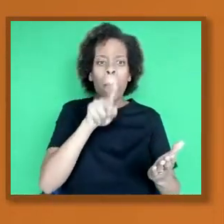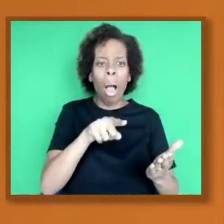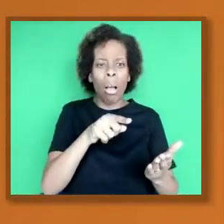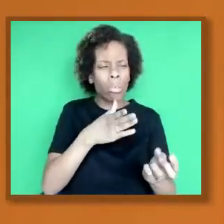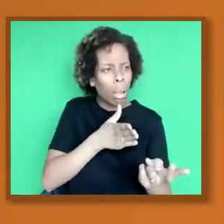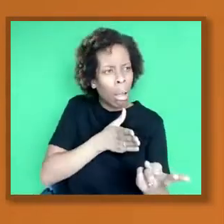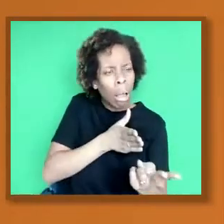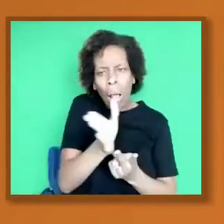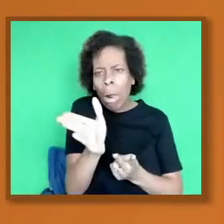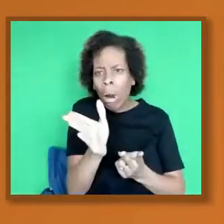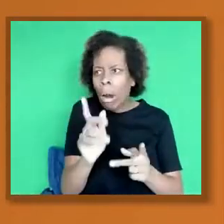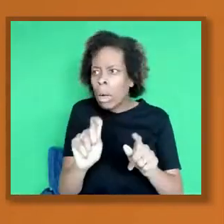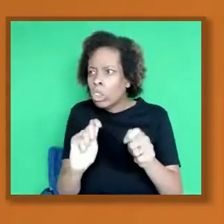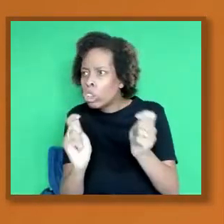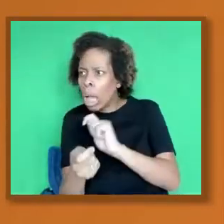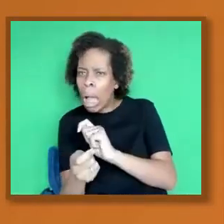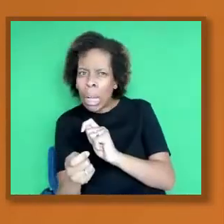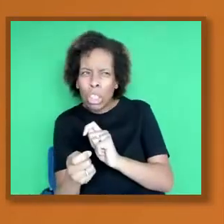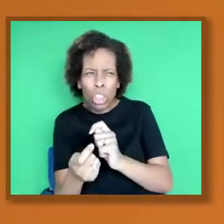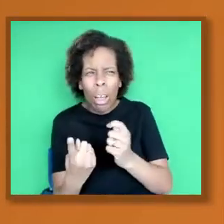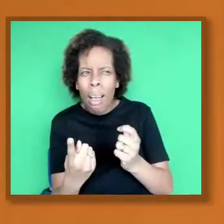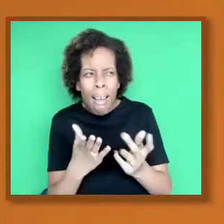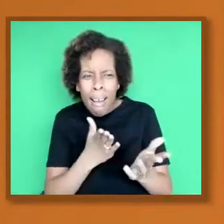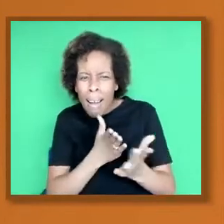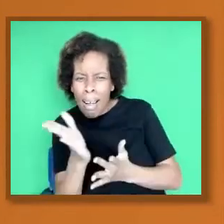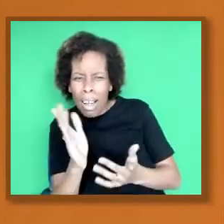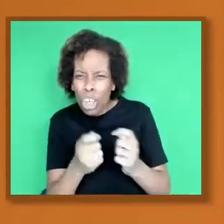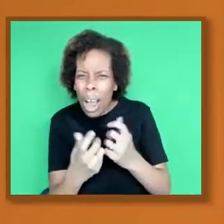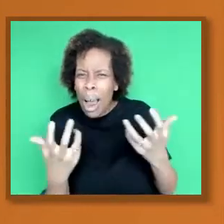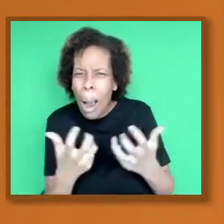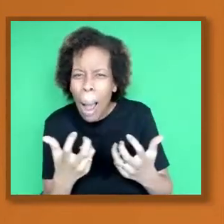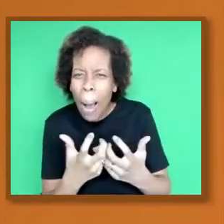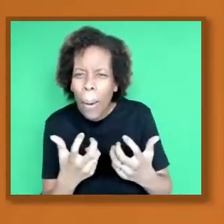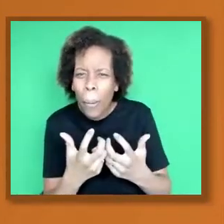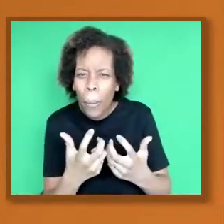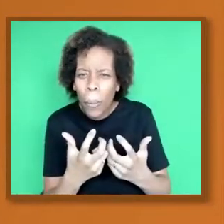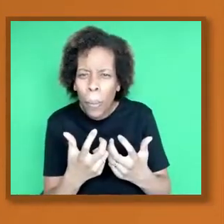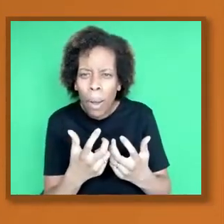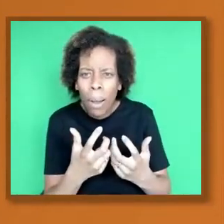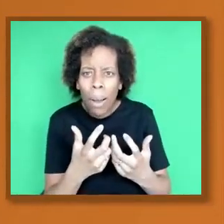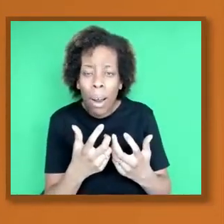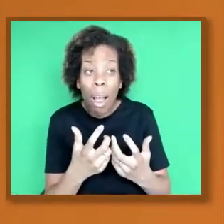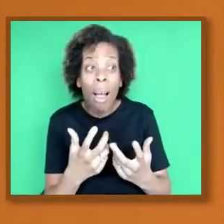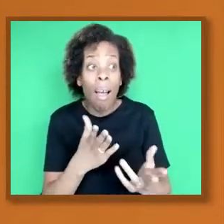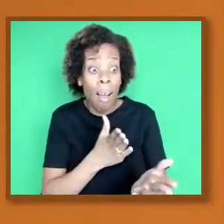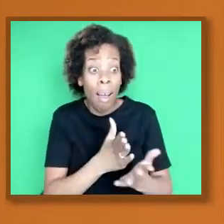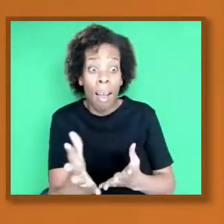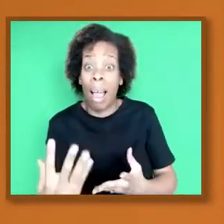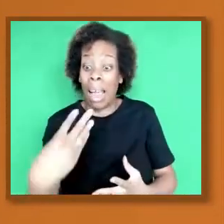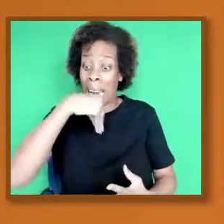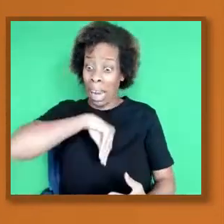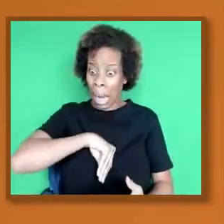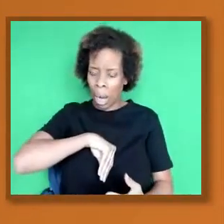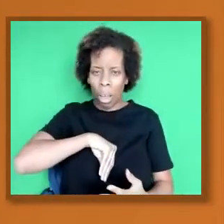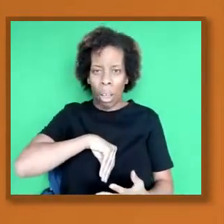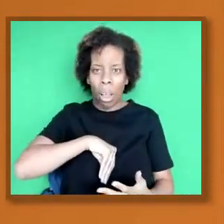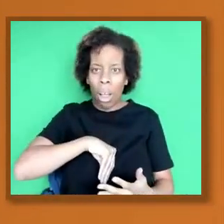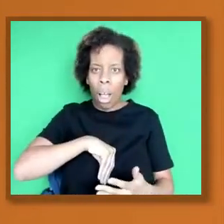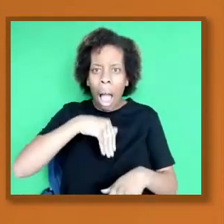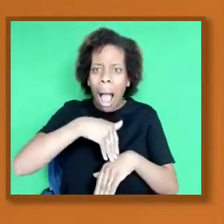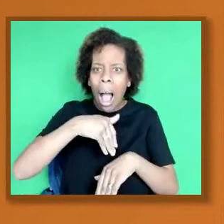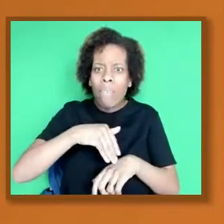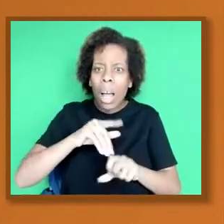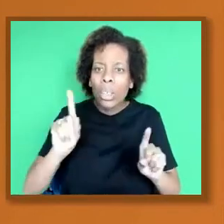and what is the modification doing when it gets into the body. And so if you already know the basic